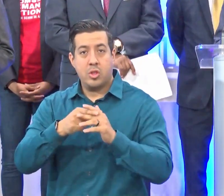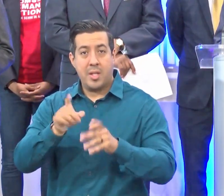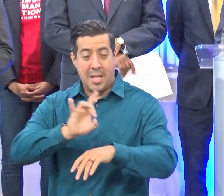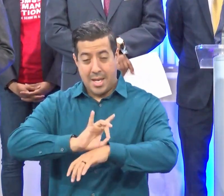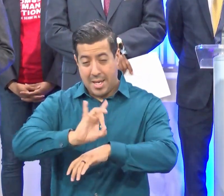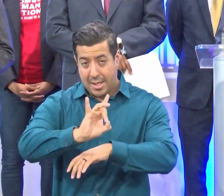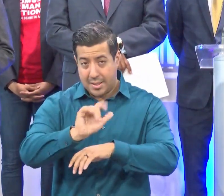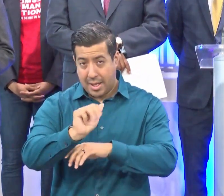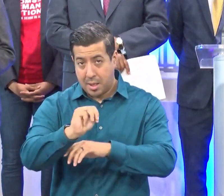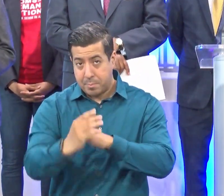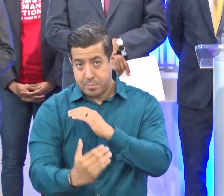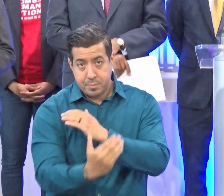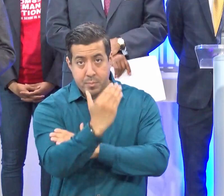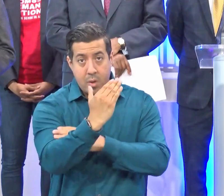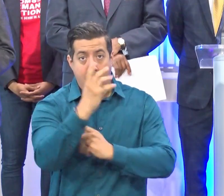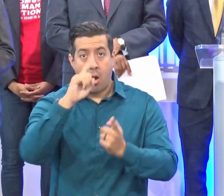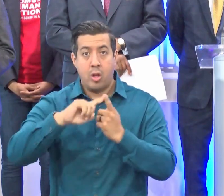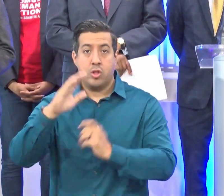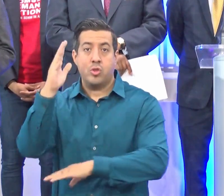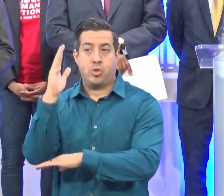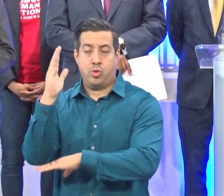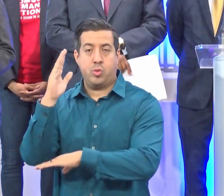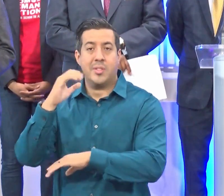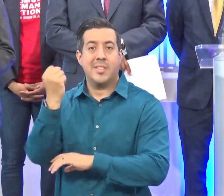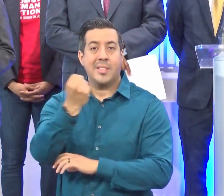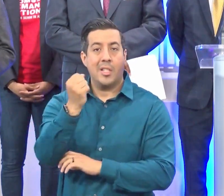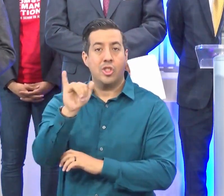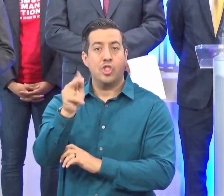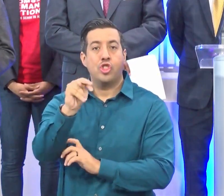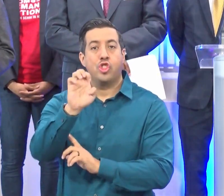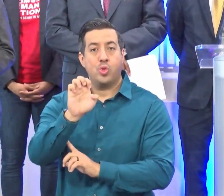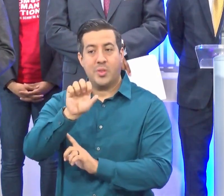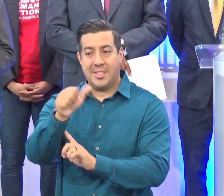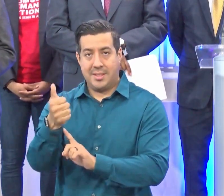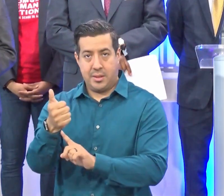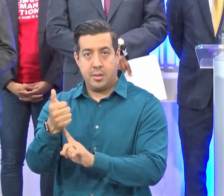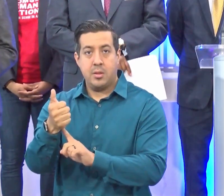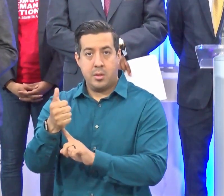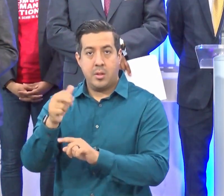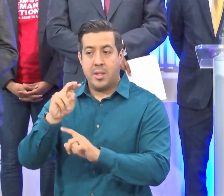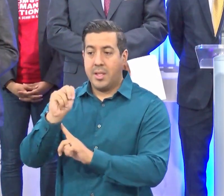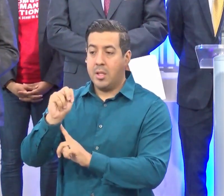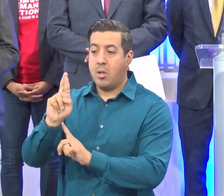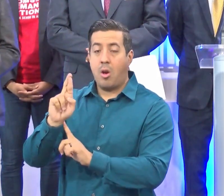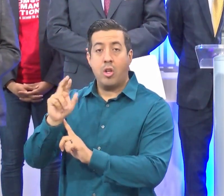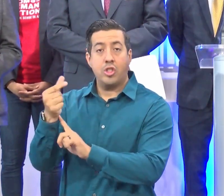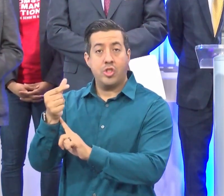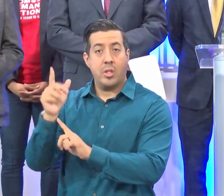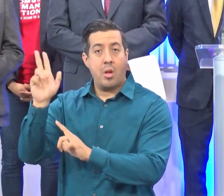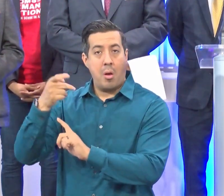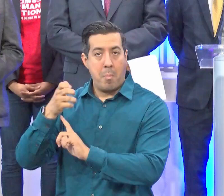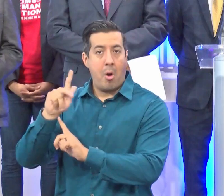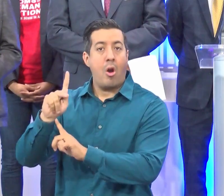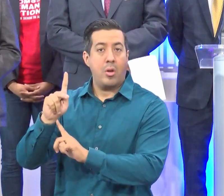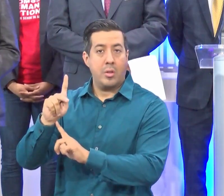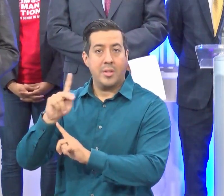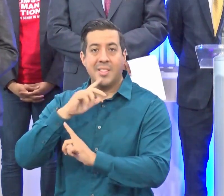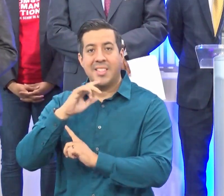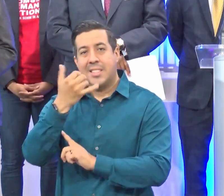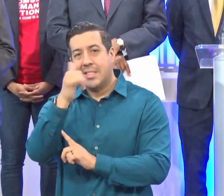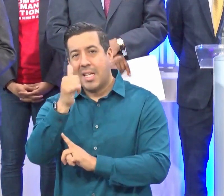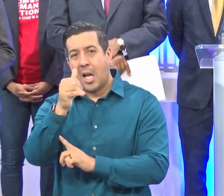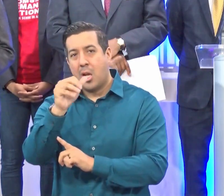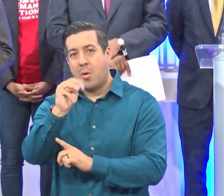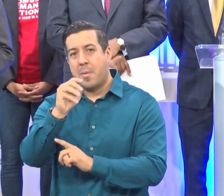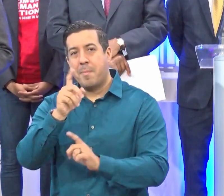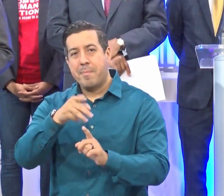a.m. to noon, Saturday, June the 10th, at NRG Park in the yellow Main